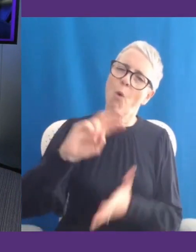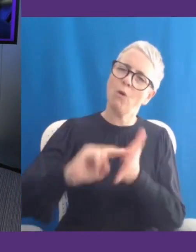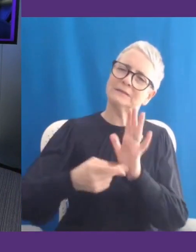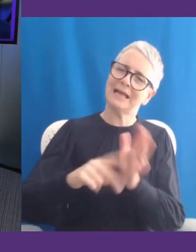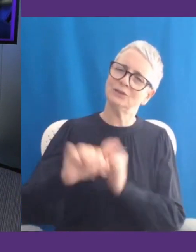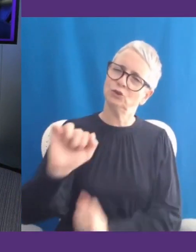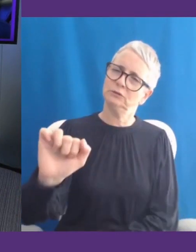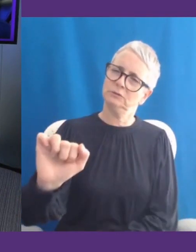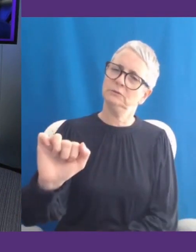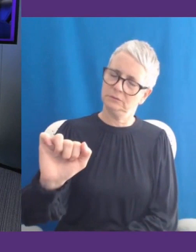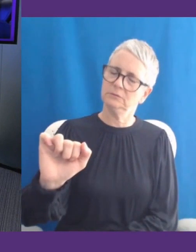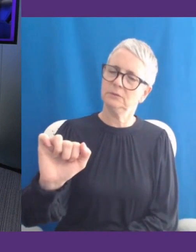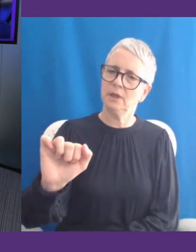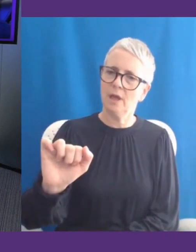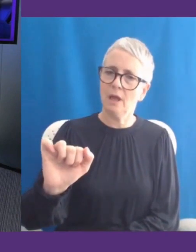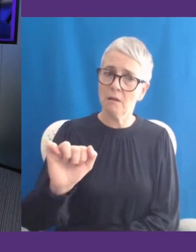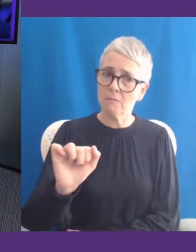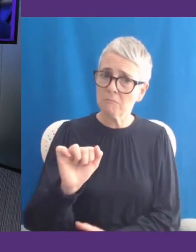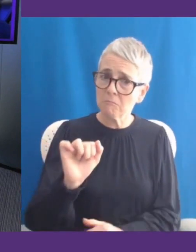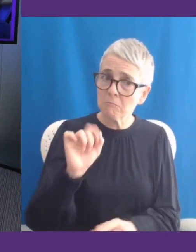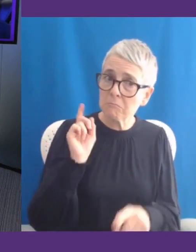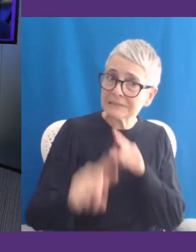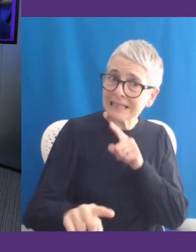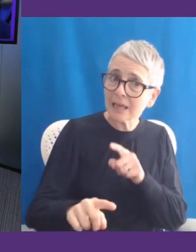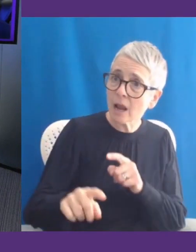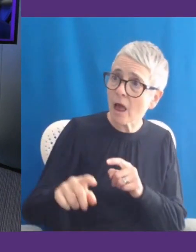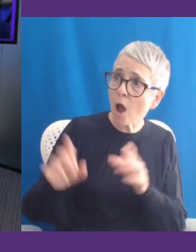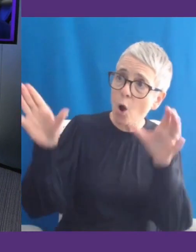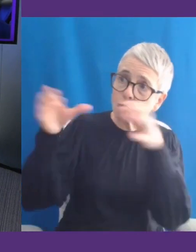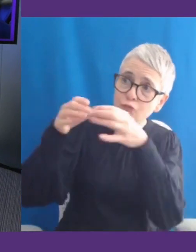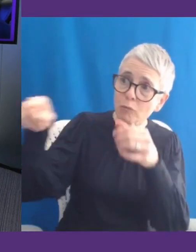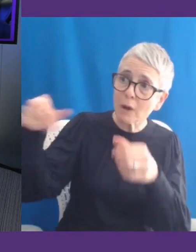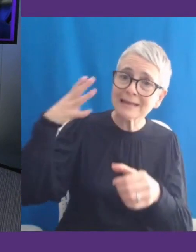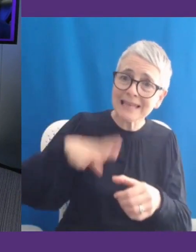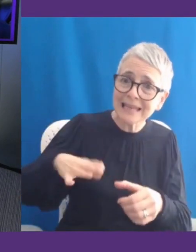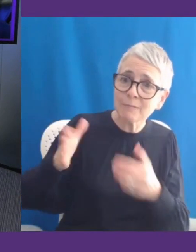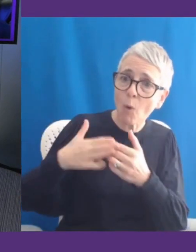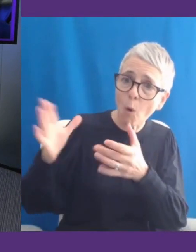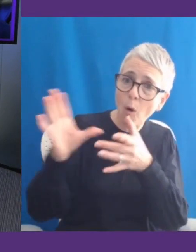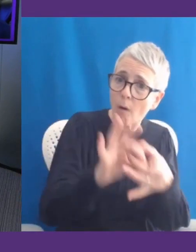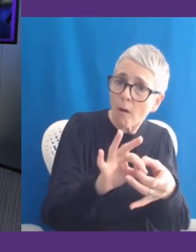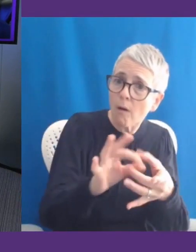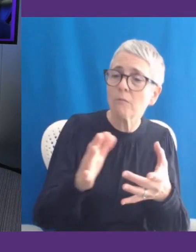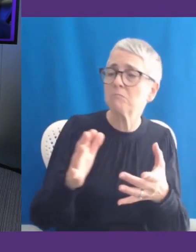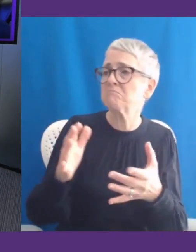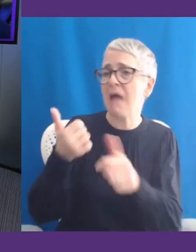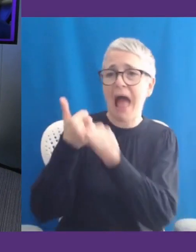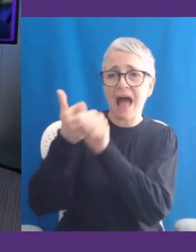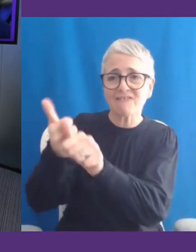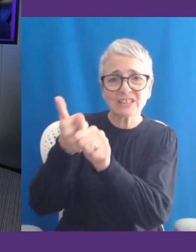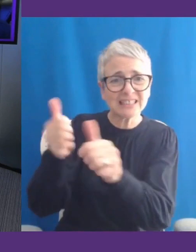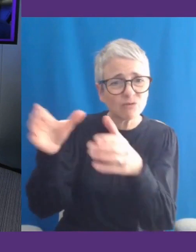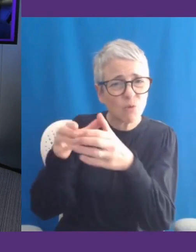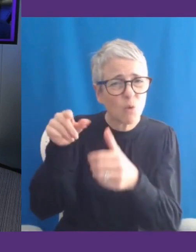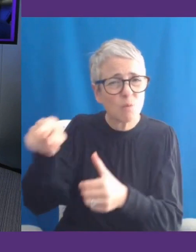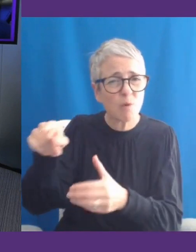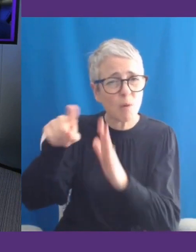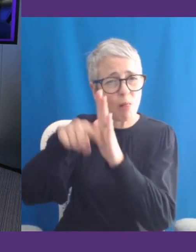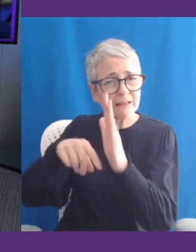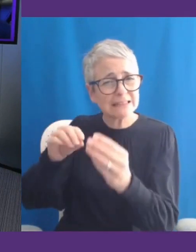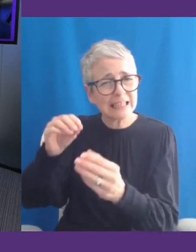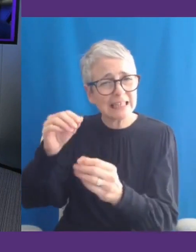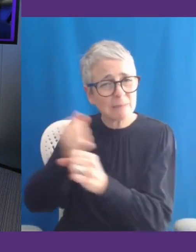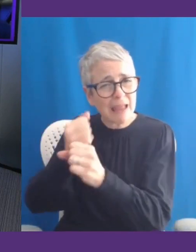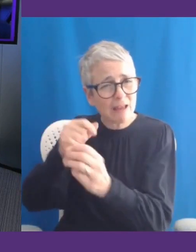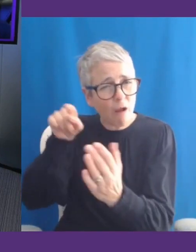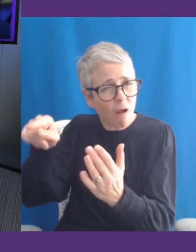stakeholders you think need to be connected more? You know, the advocacy groups, the policy makers, how does that play out with you and the work that you're